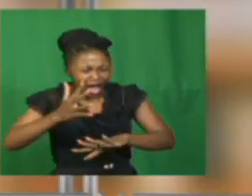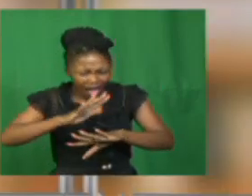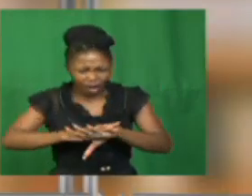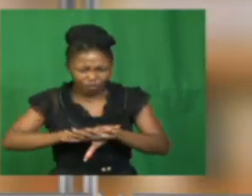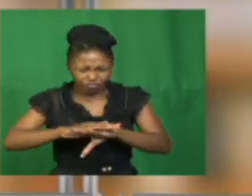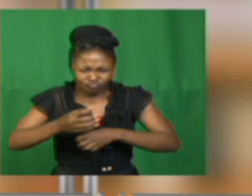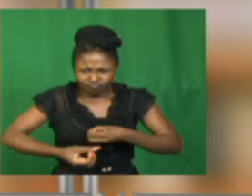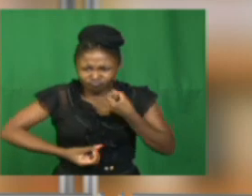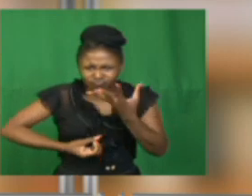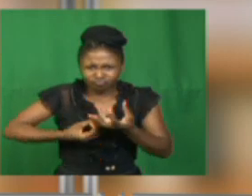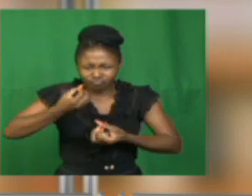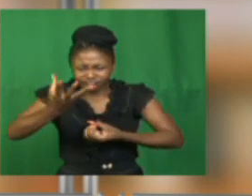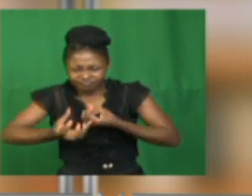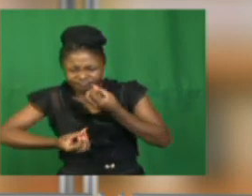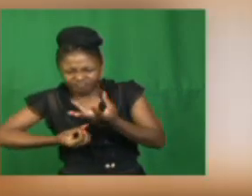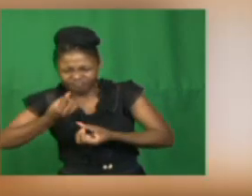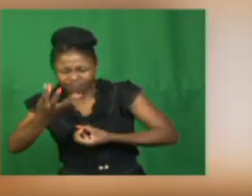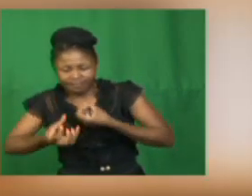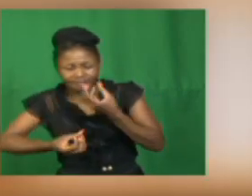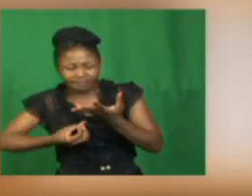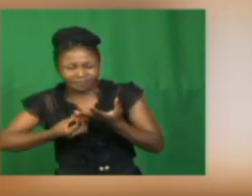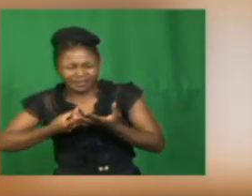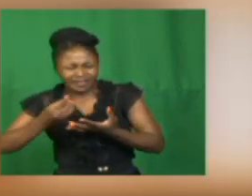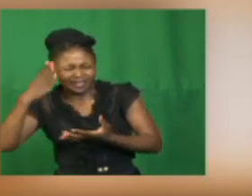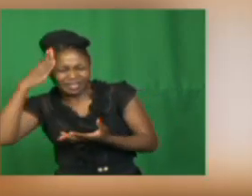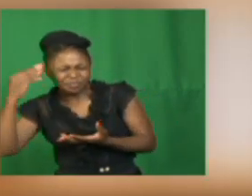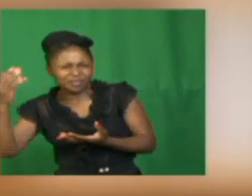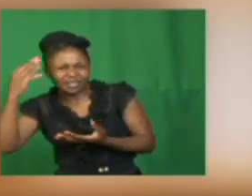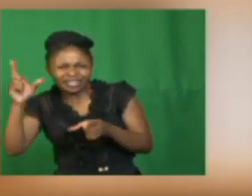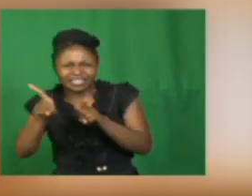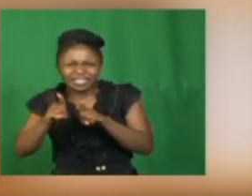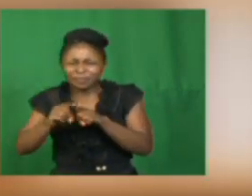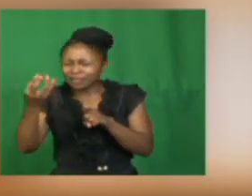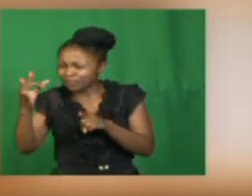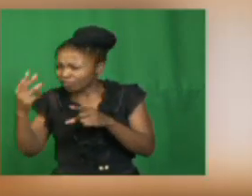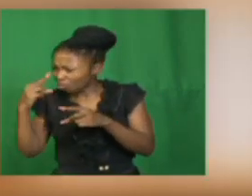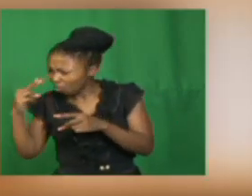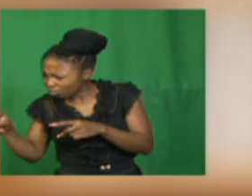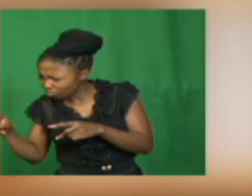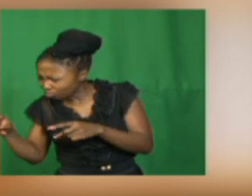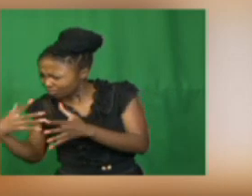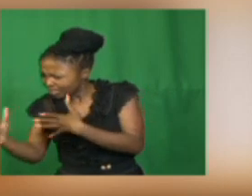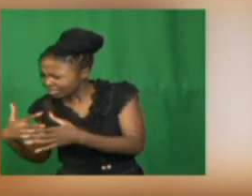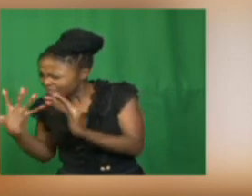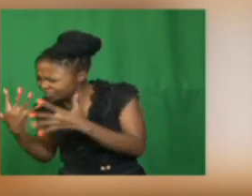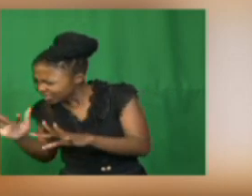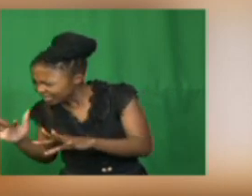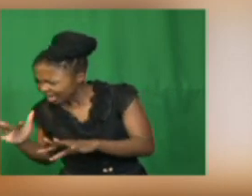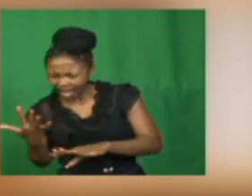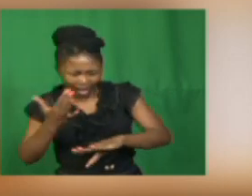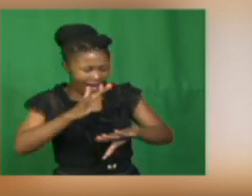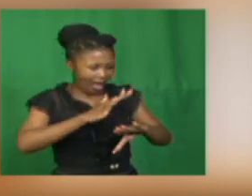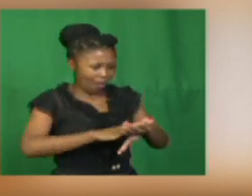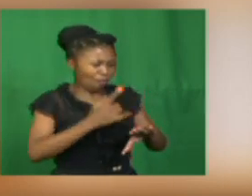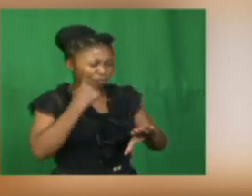or if you've just seen something happen in some way? How would you express that if